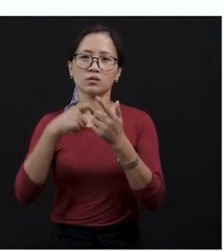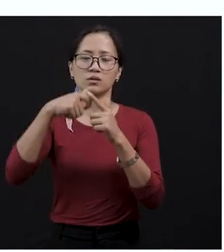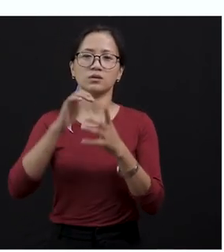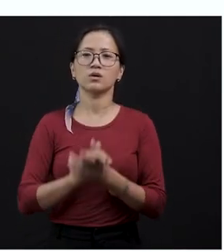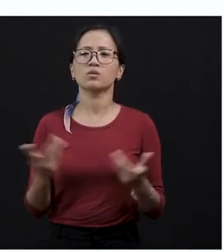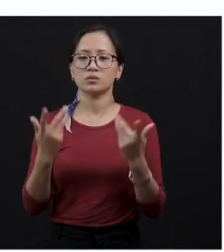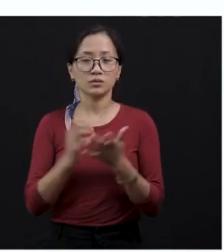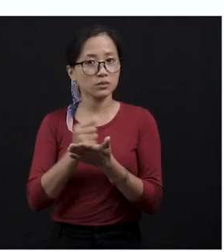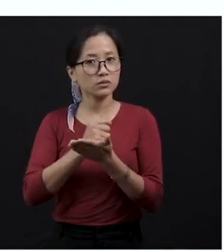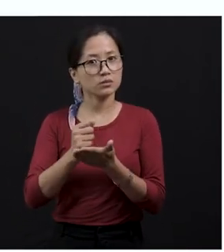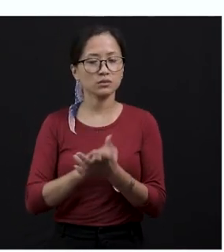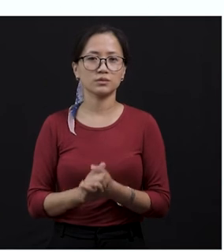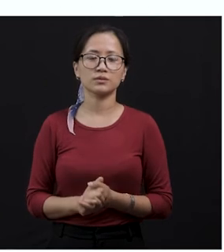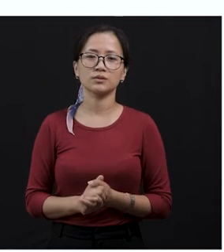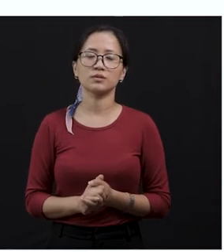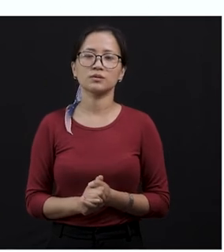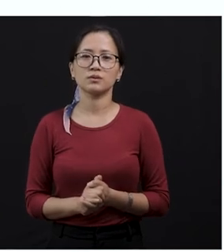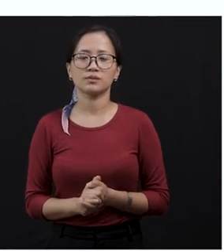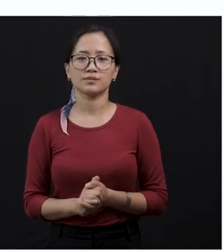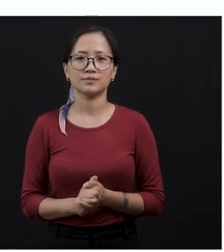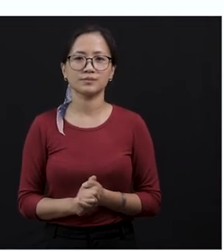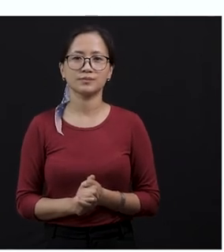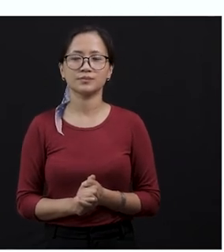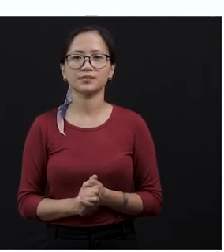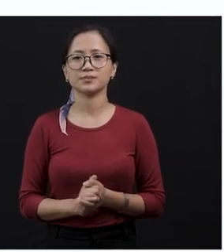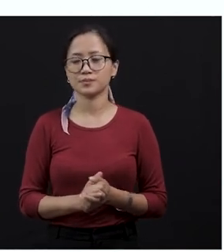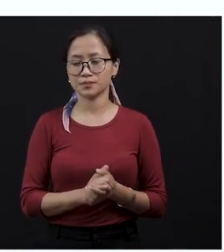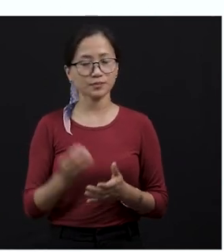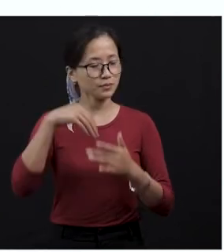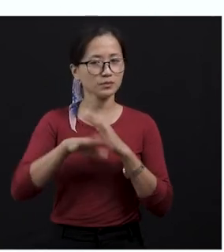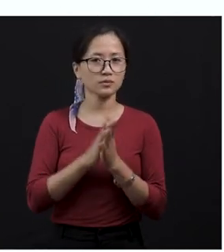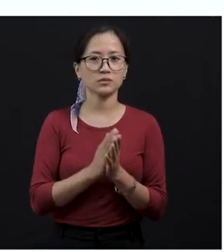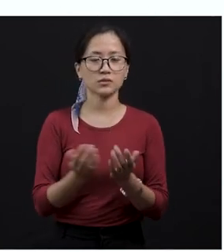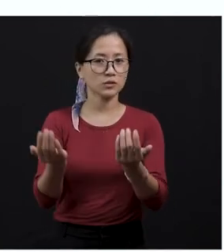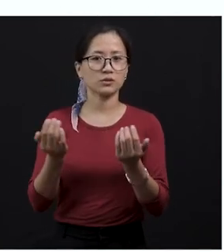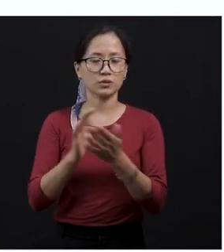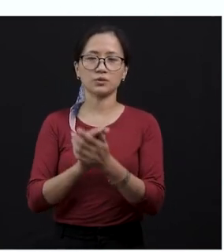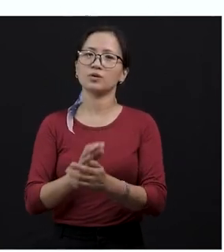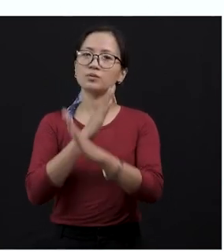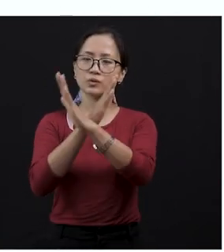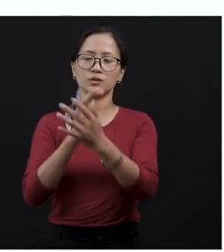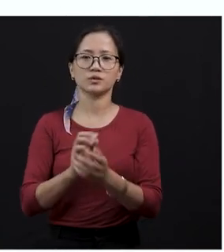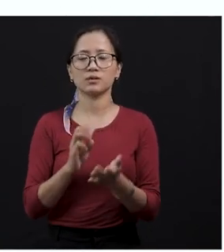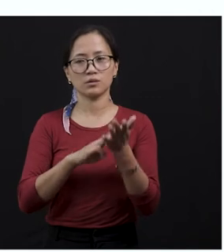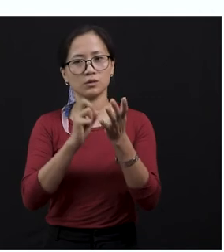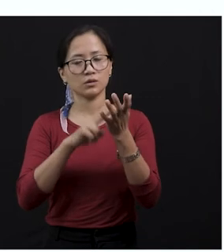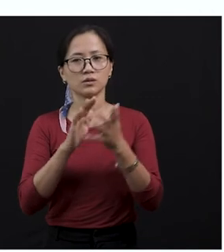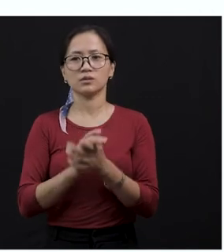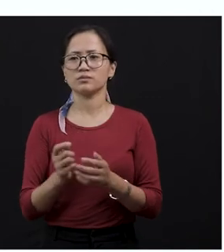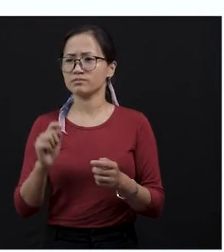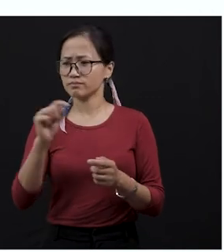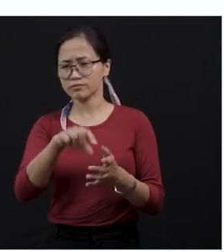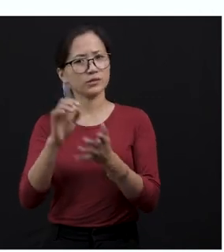trying to attack? Yes, they were trying to attack the cobra in order to protect the mangos. But this time they did not